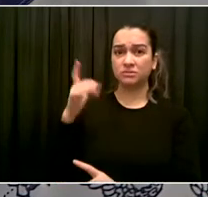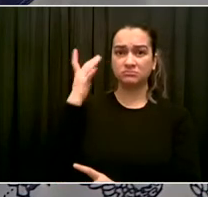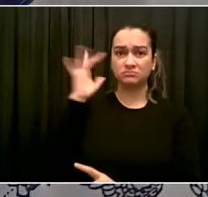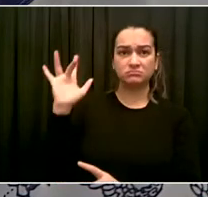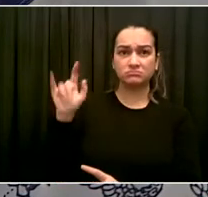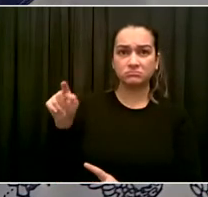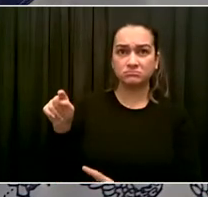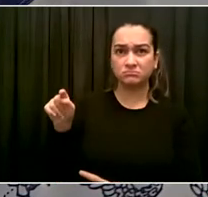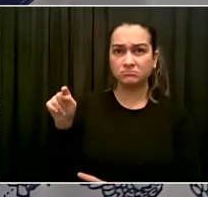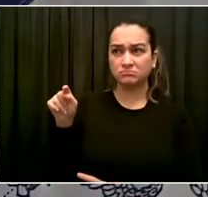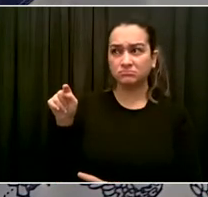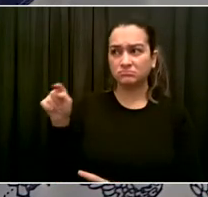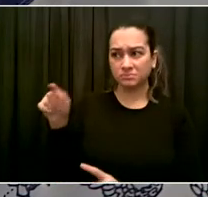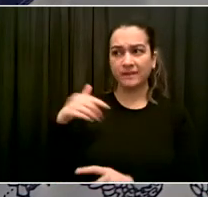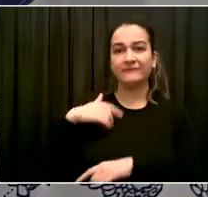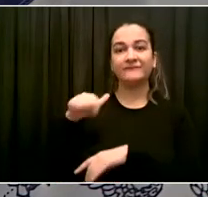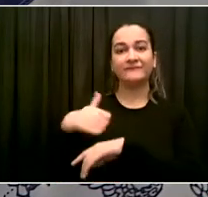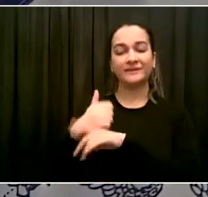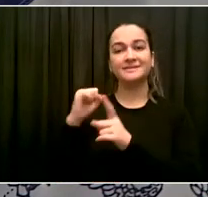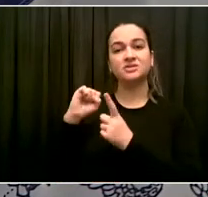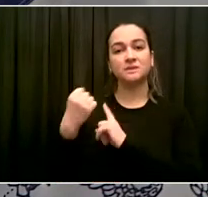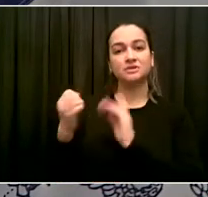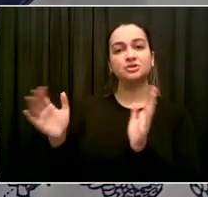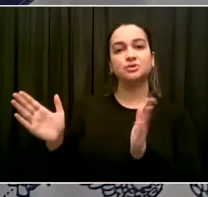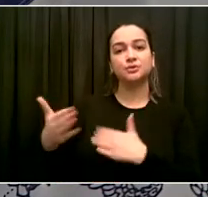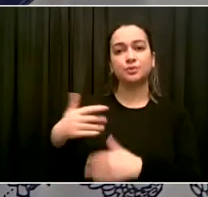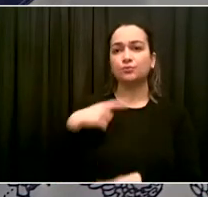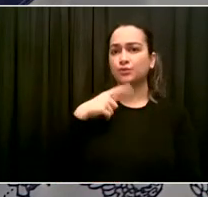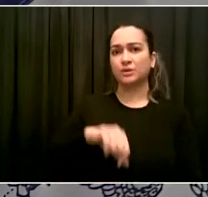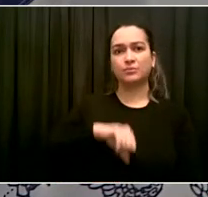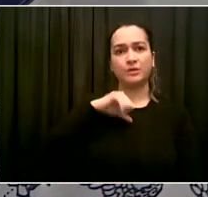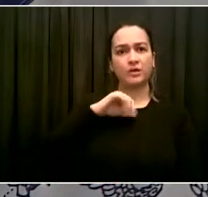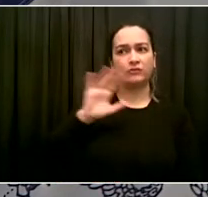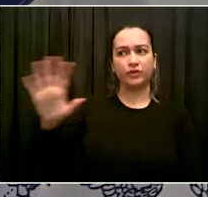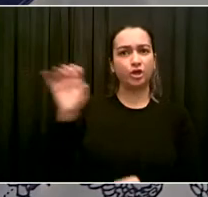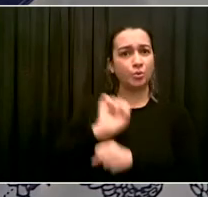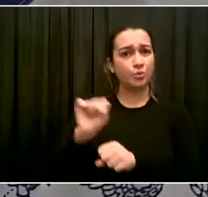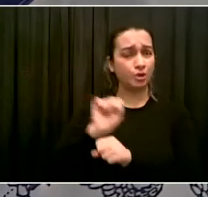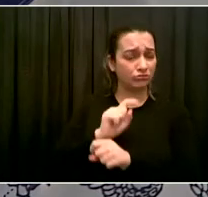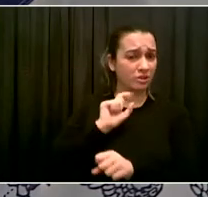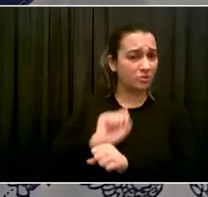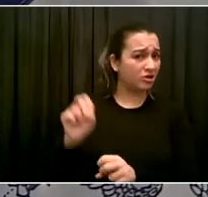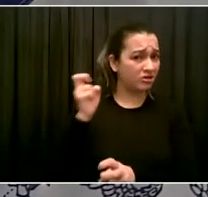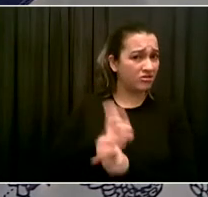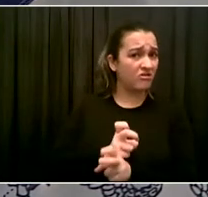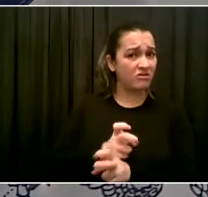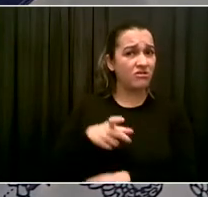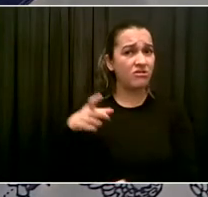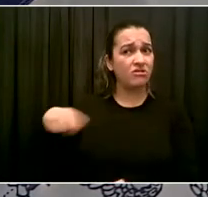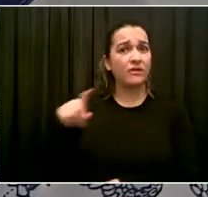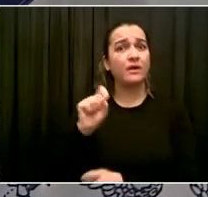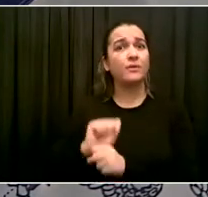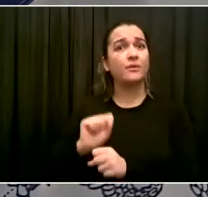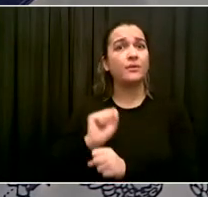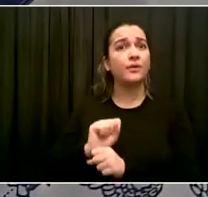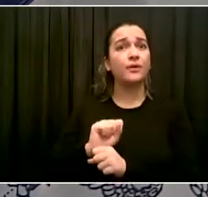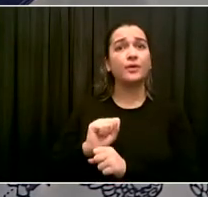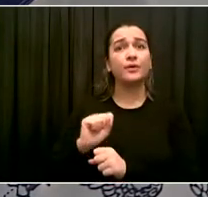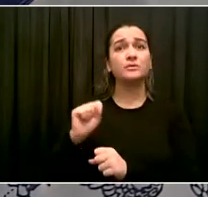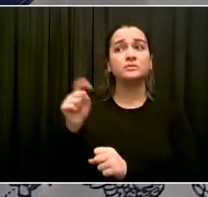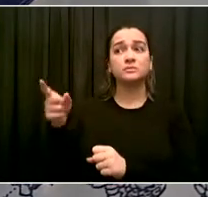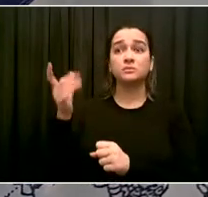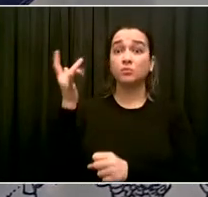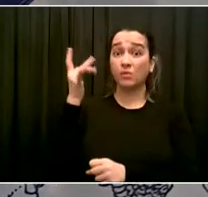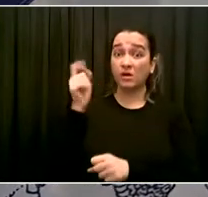keep the nation's largest school system up and running and safe. The Situation Room is one of the biggest innovations that